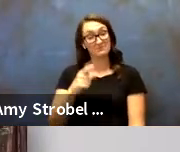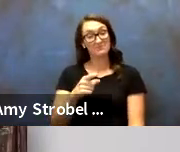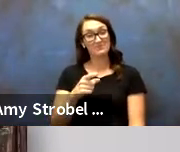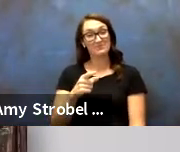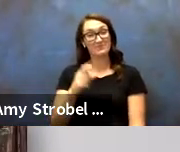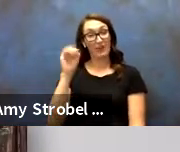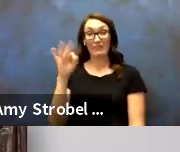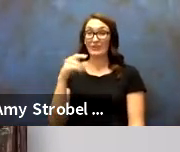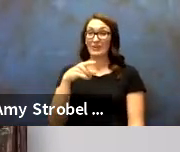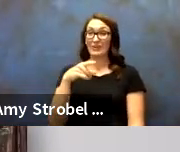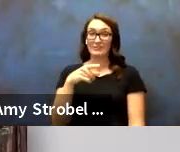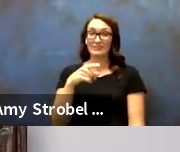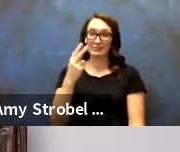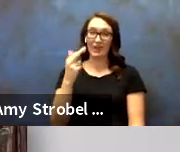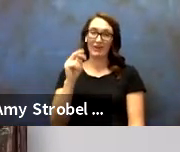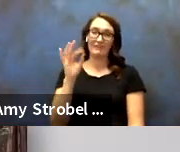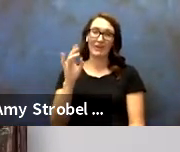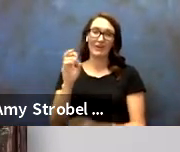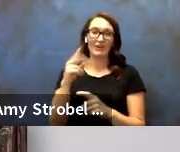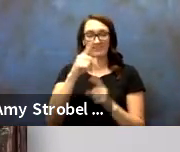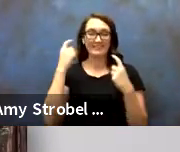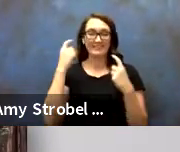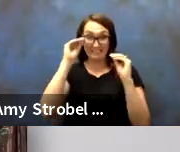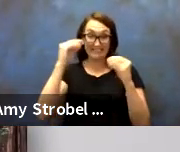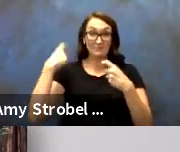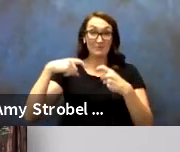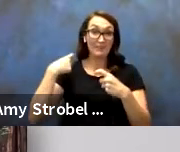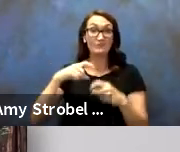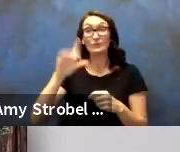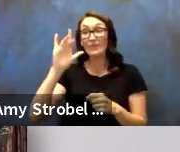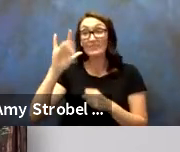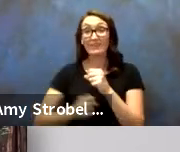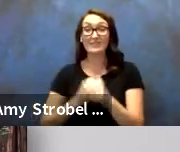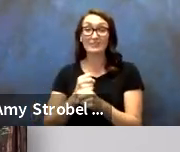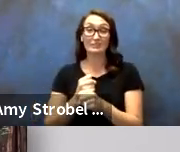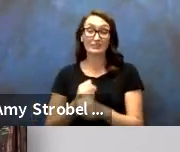Sharon Ferrer, Spanish Instructor, 25 years of service.